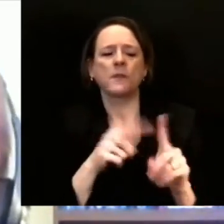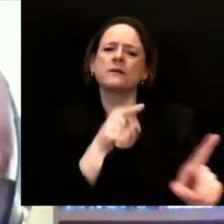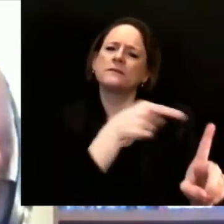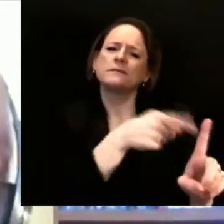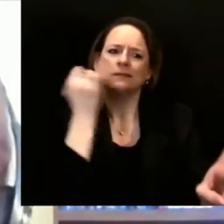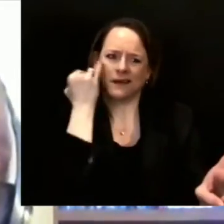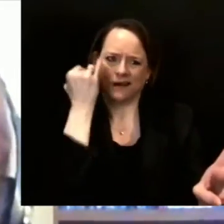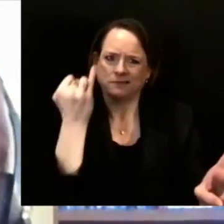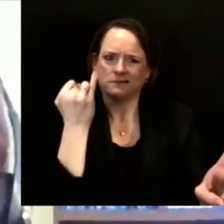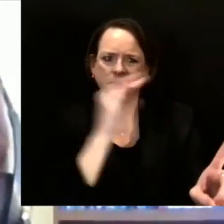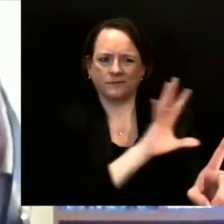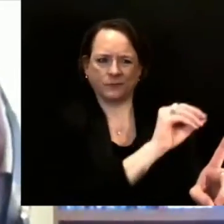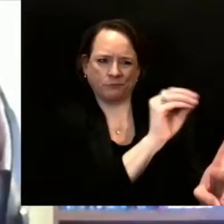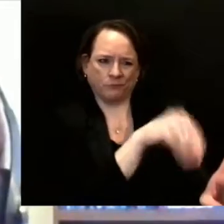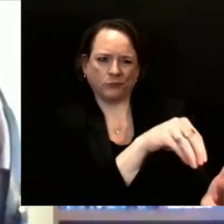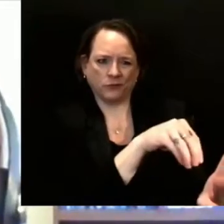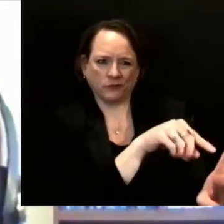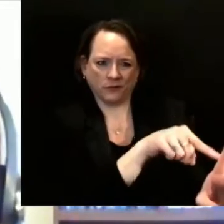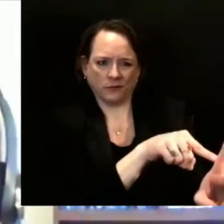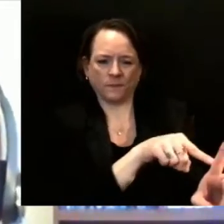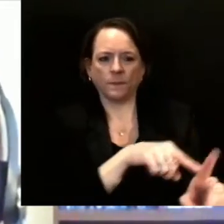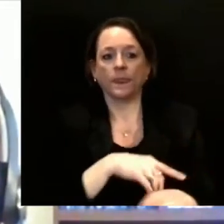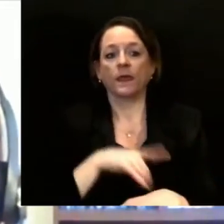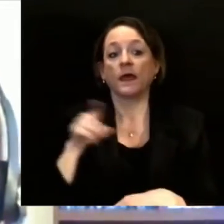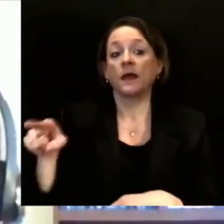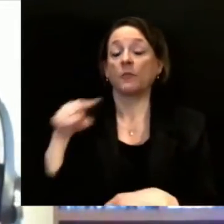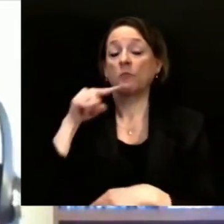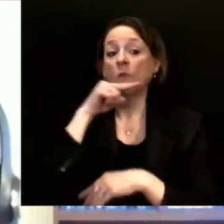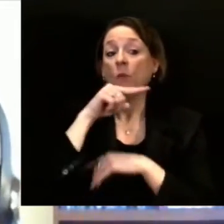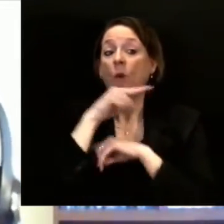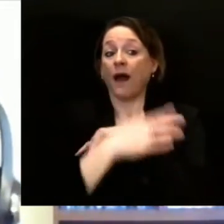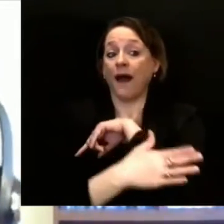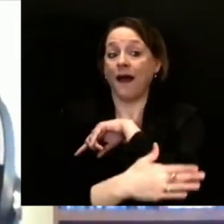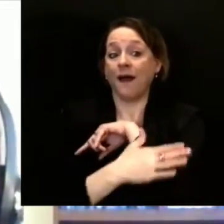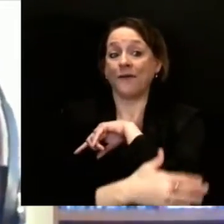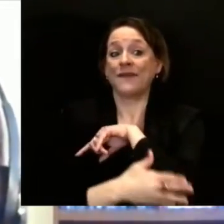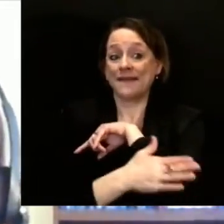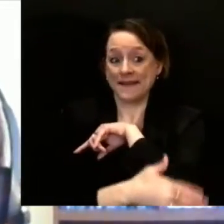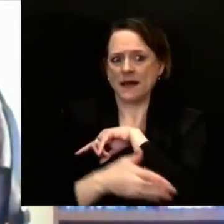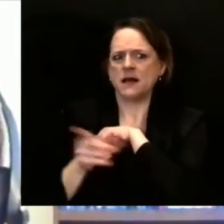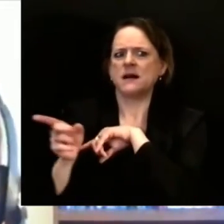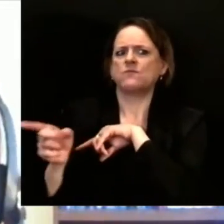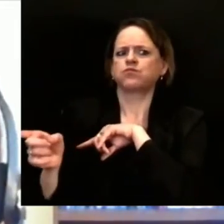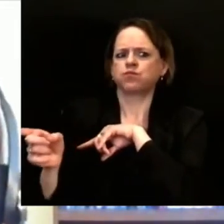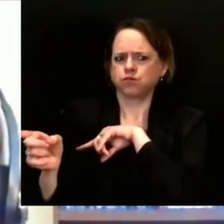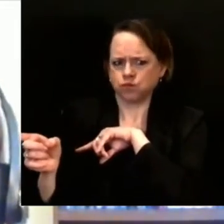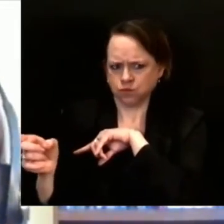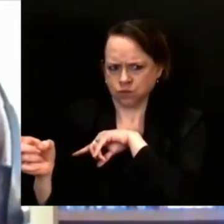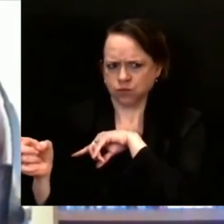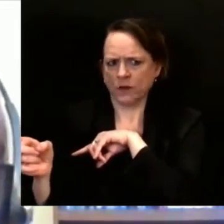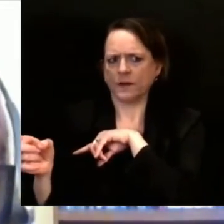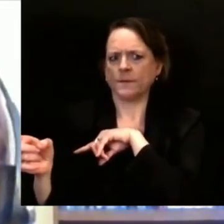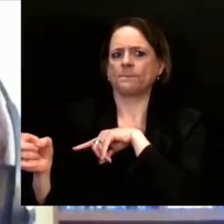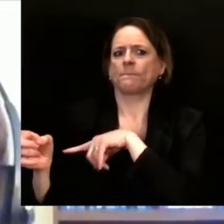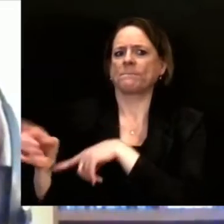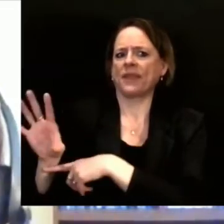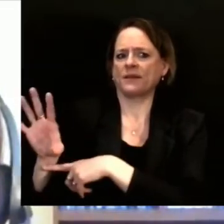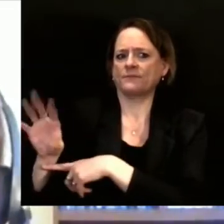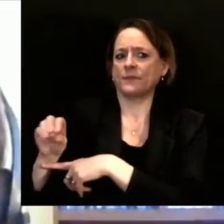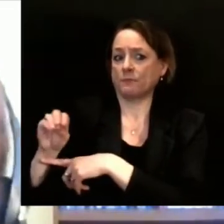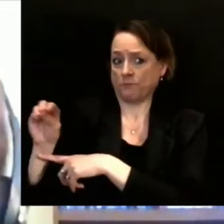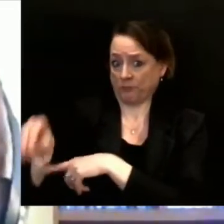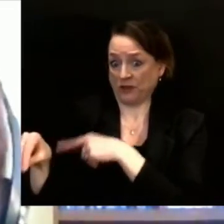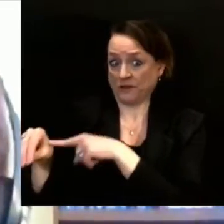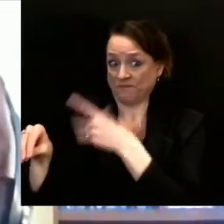be sure to be adding in populations to make sure our vaccinators have people available that they can vaccinate.